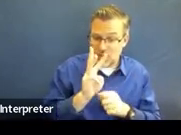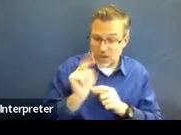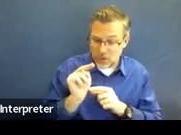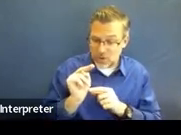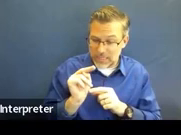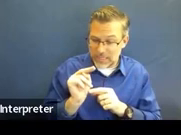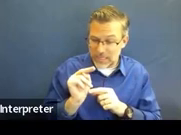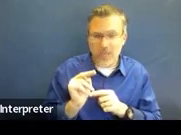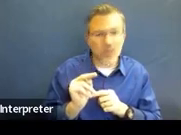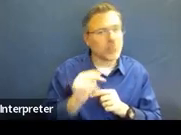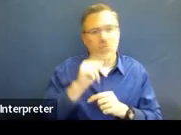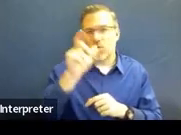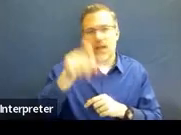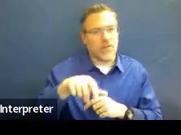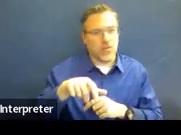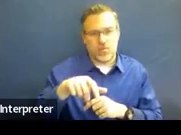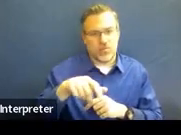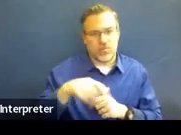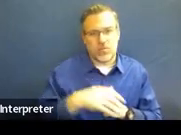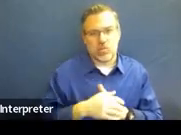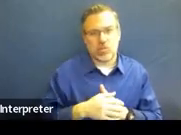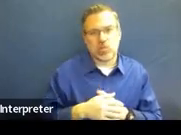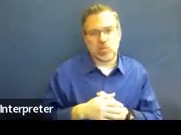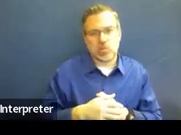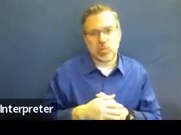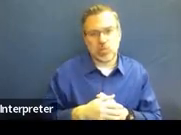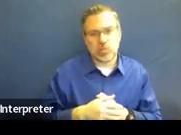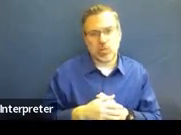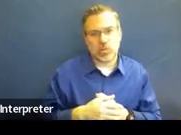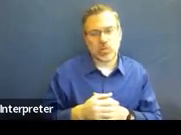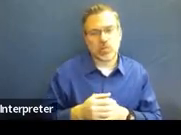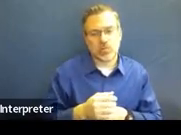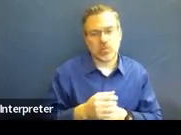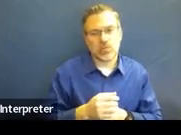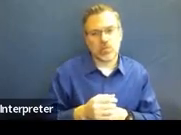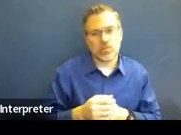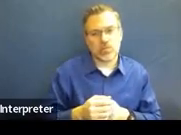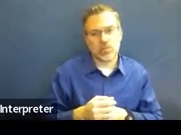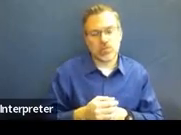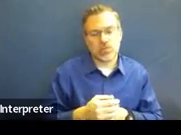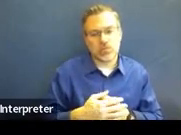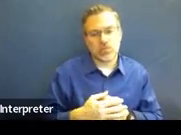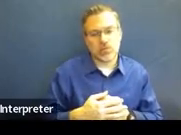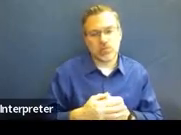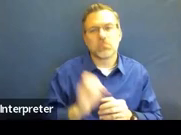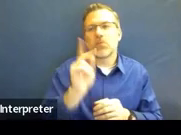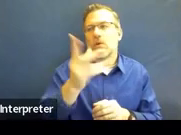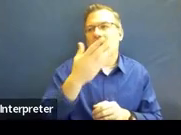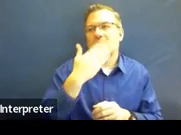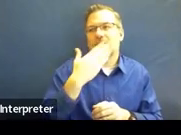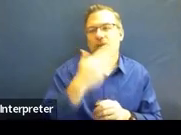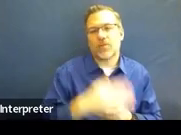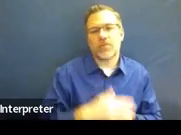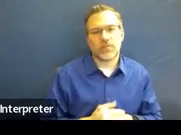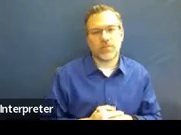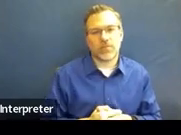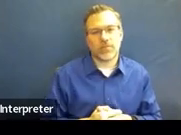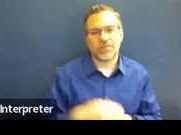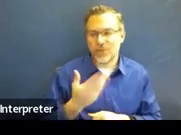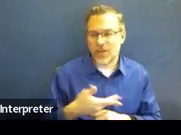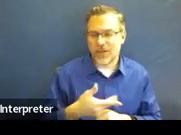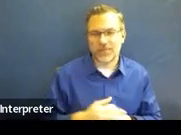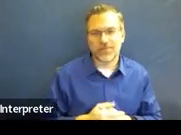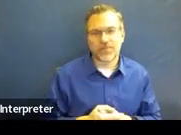prior, then that conversation would be documented there. Okay. Okay, thank you. You're welcome.